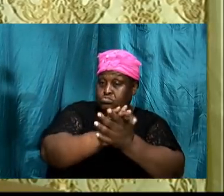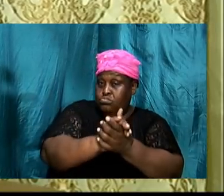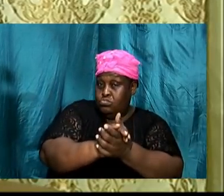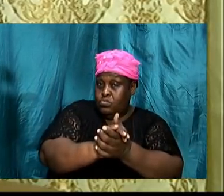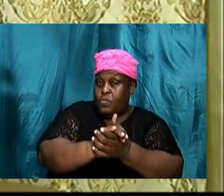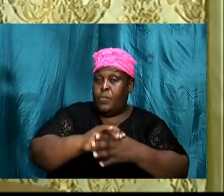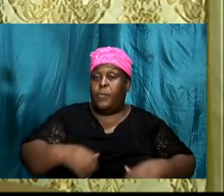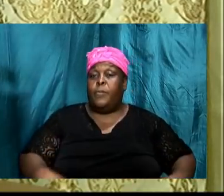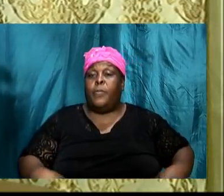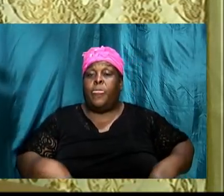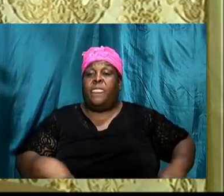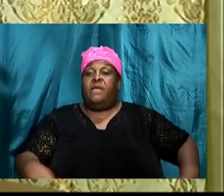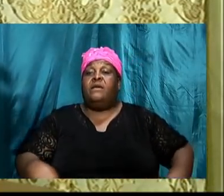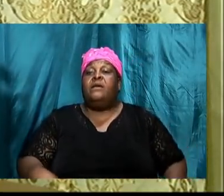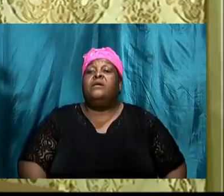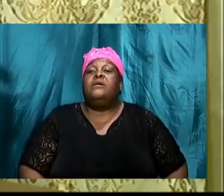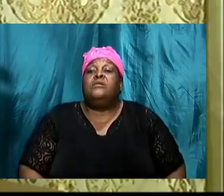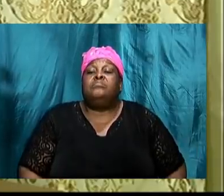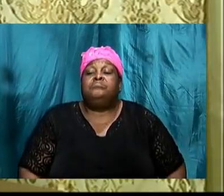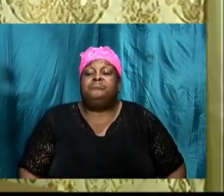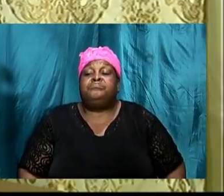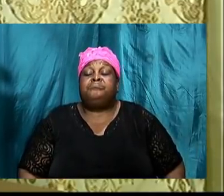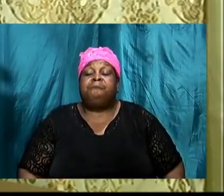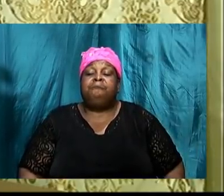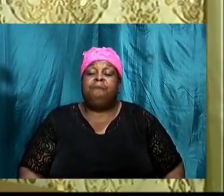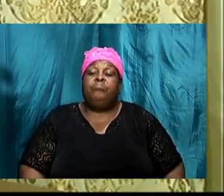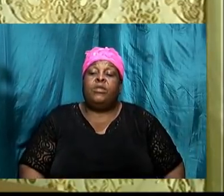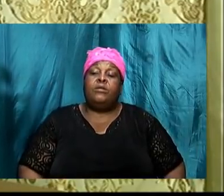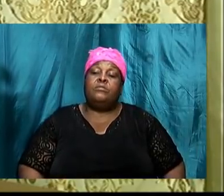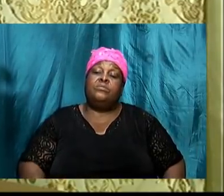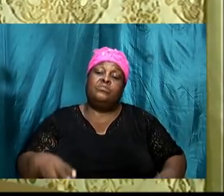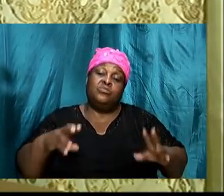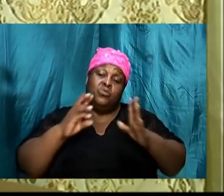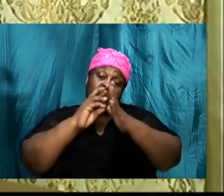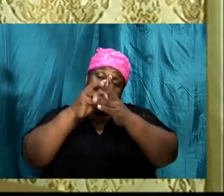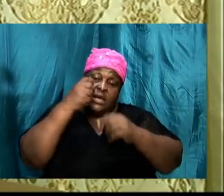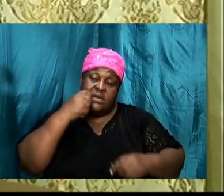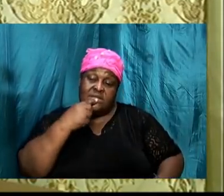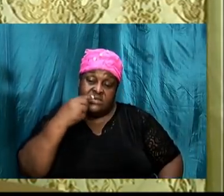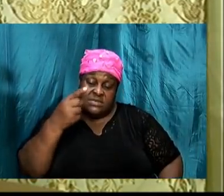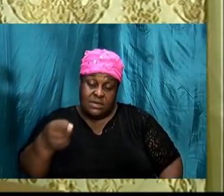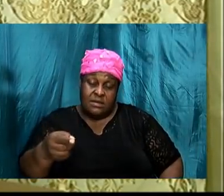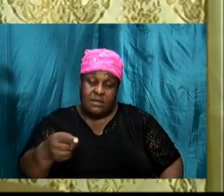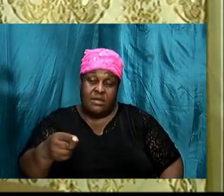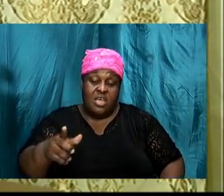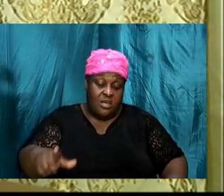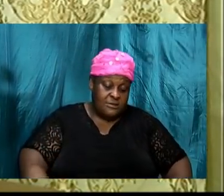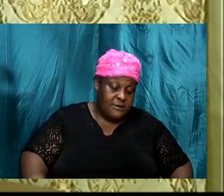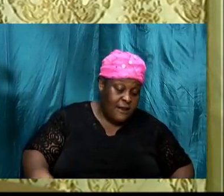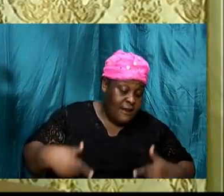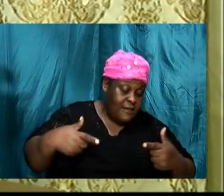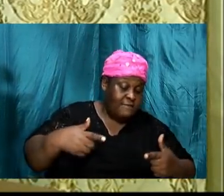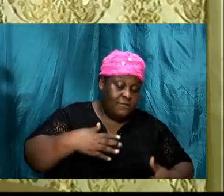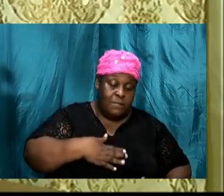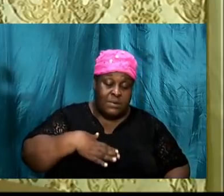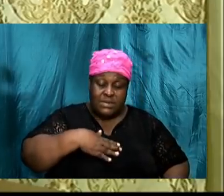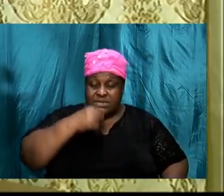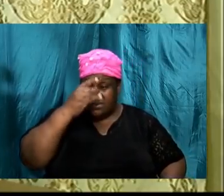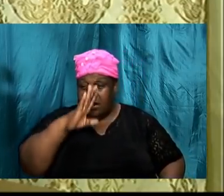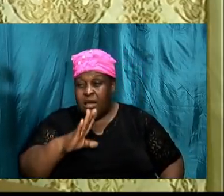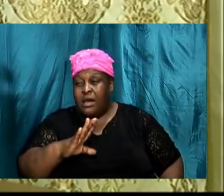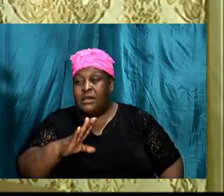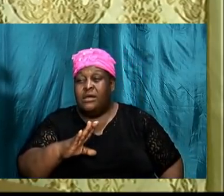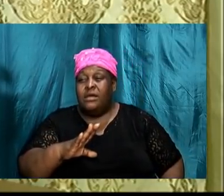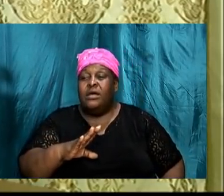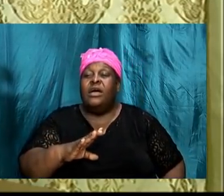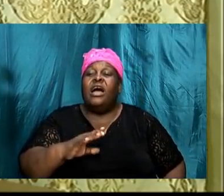The key I said to discovering God's will for your life is to live to please God and not